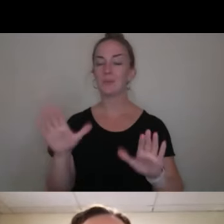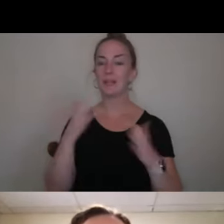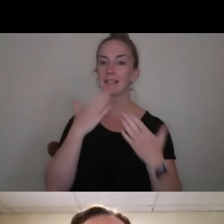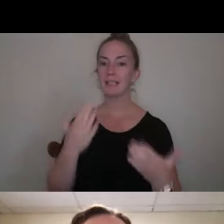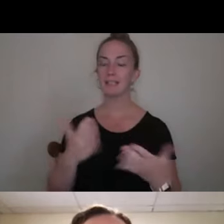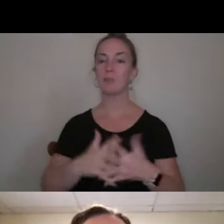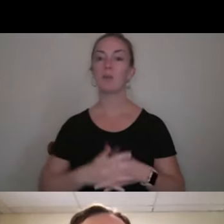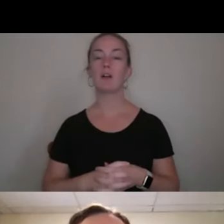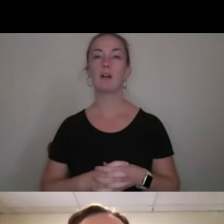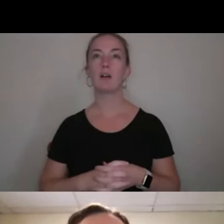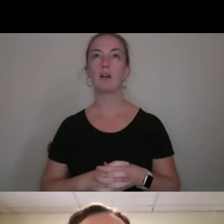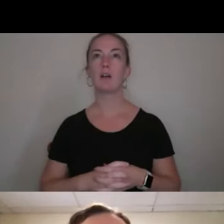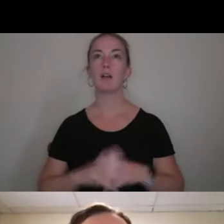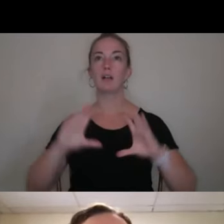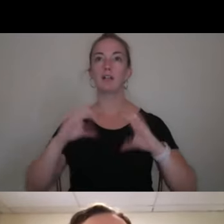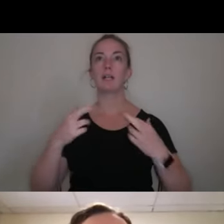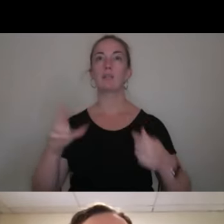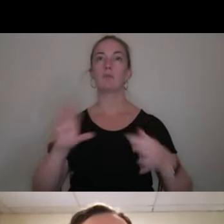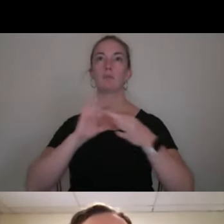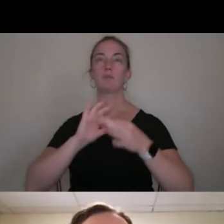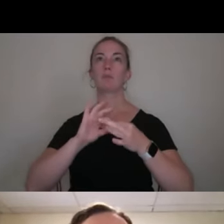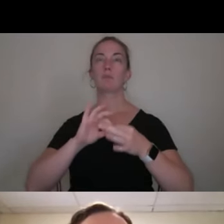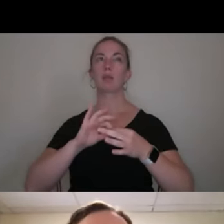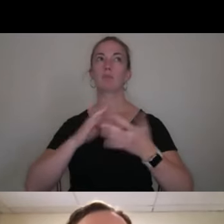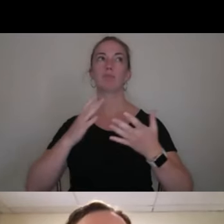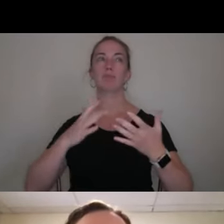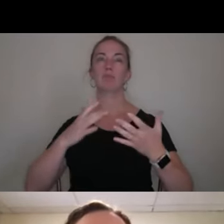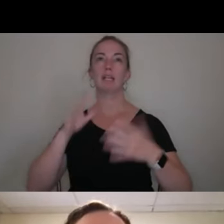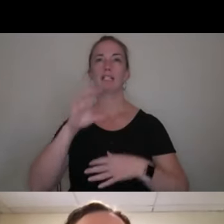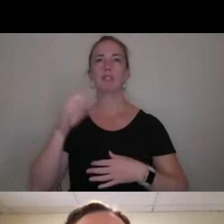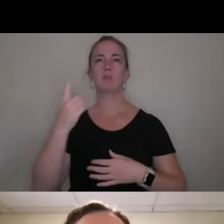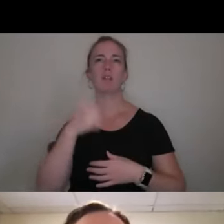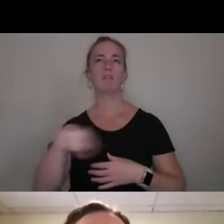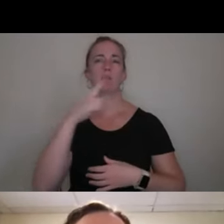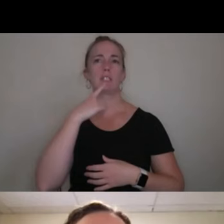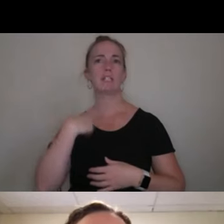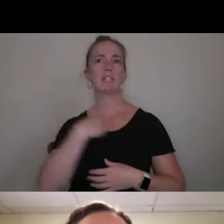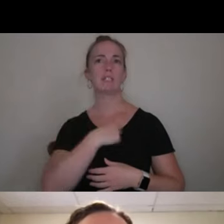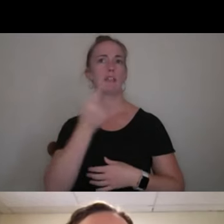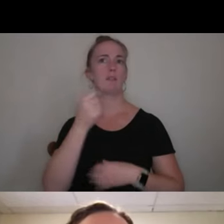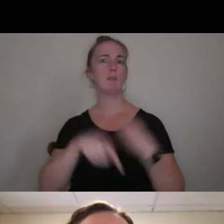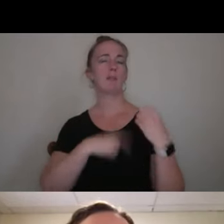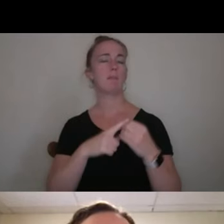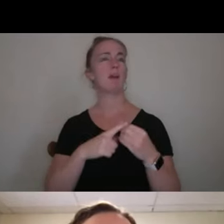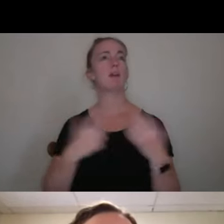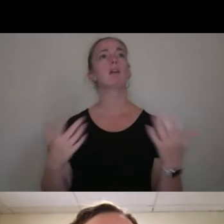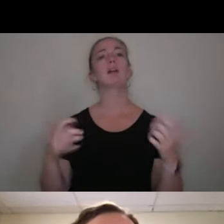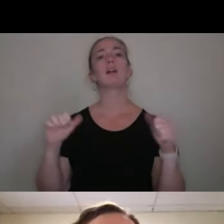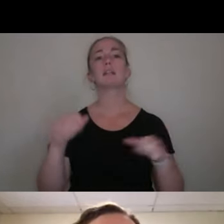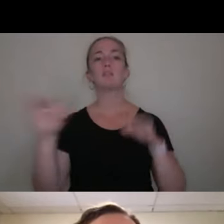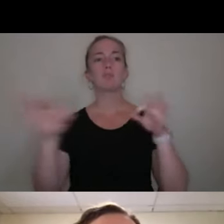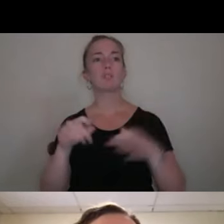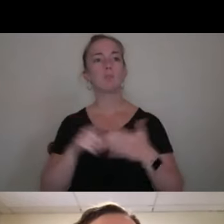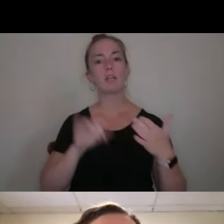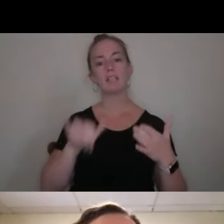So the classroom dynamic at center, I'm wondering if one of you can tell us a little bit about what can you describe what that